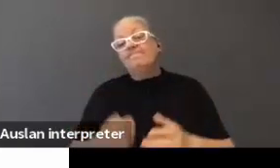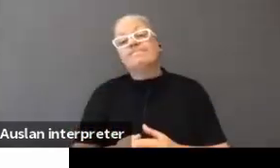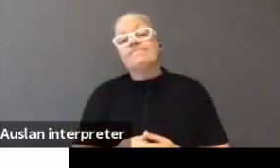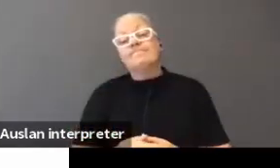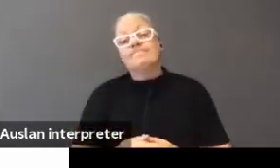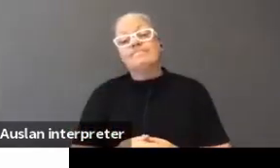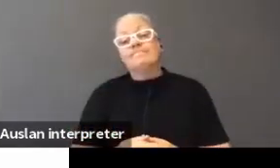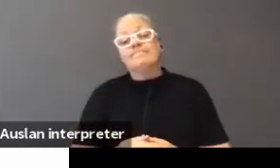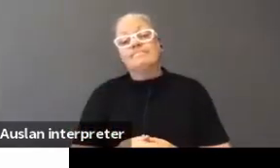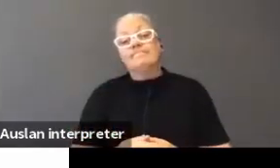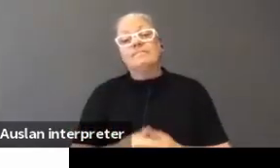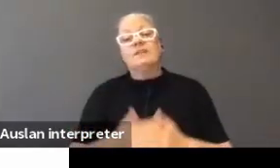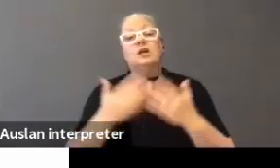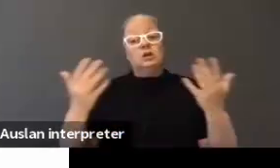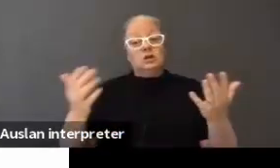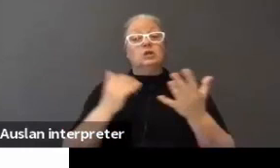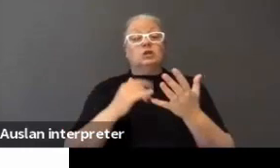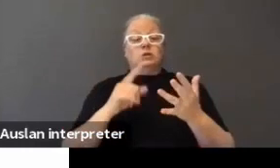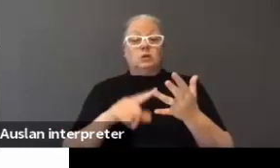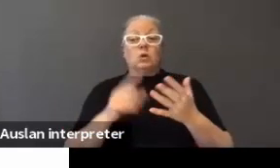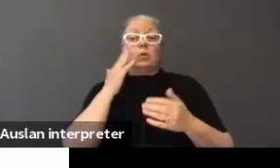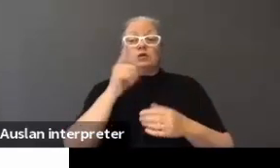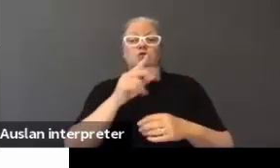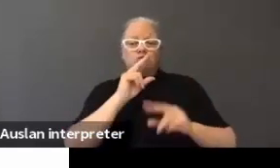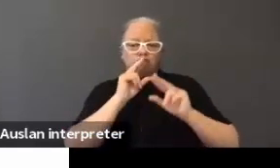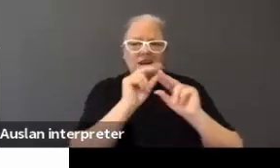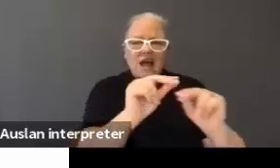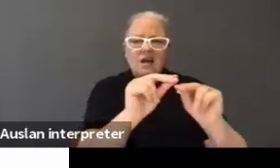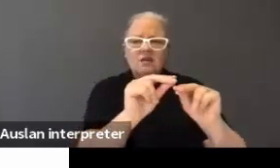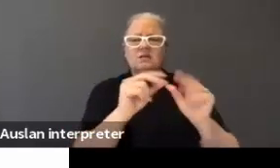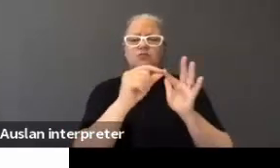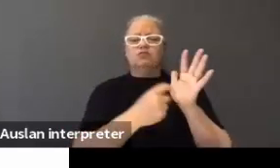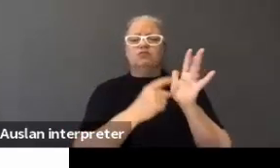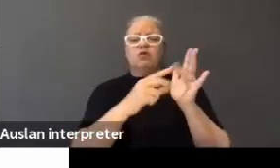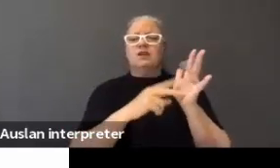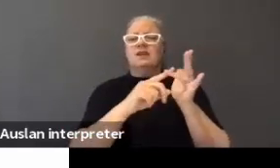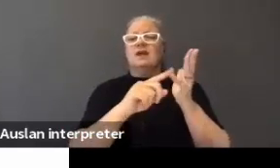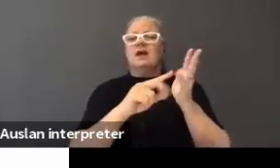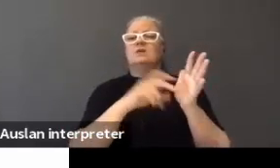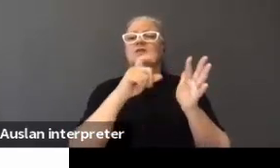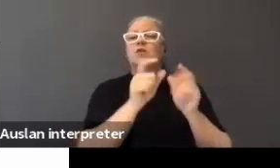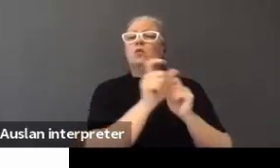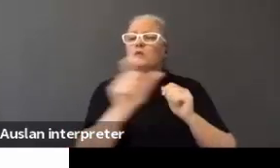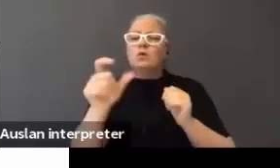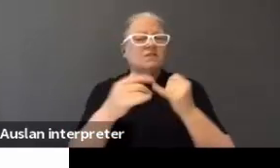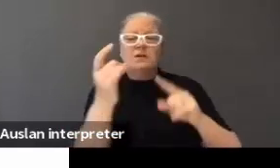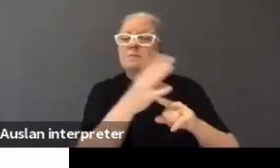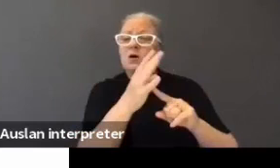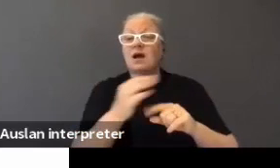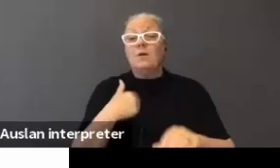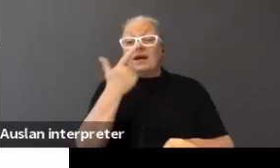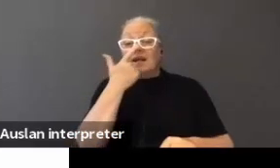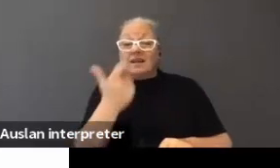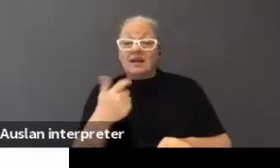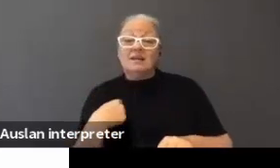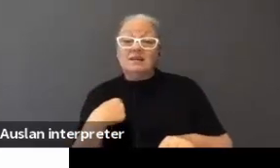So pronunciation and being able to say those words is very important. I was fortunate that my, I said,